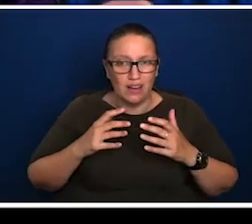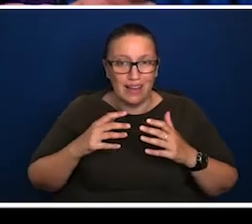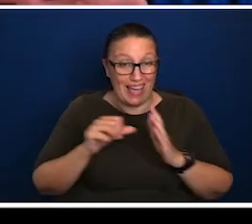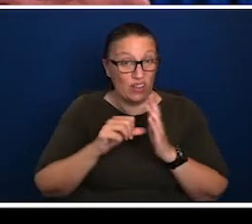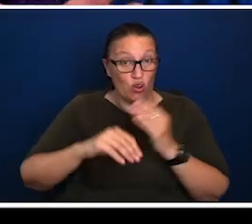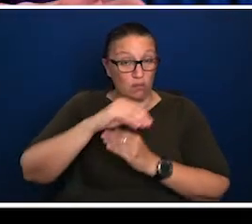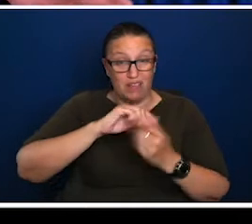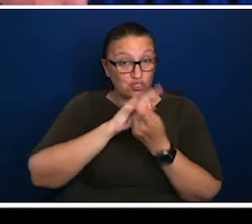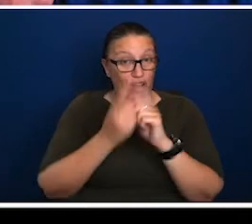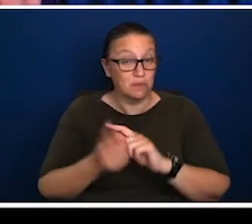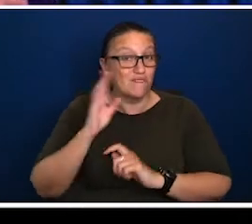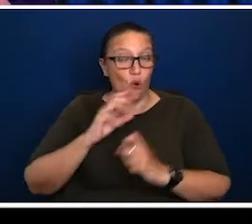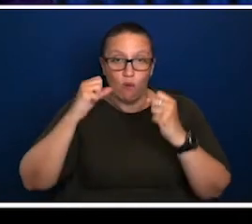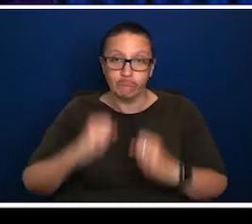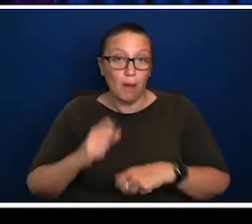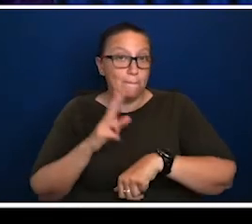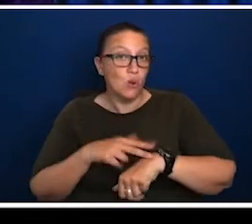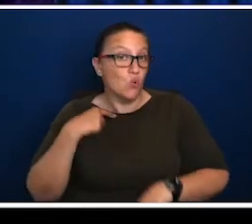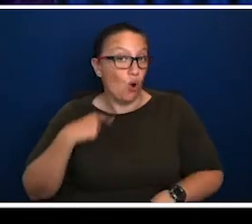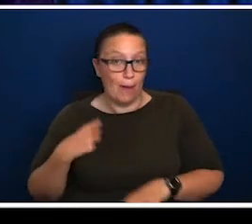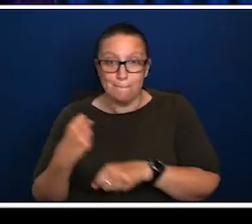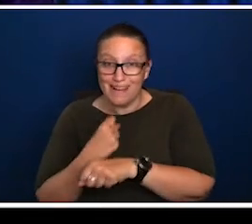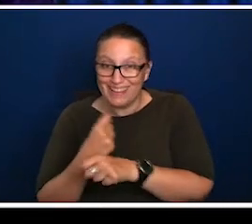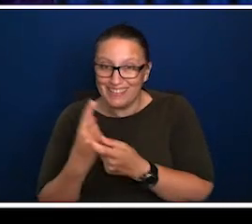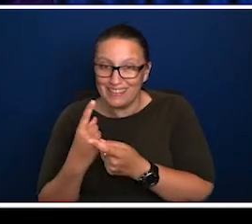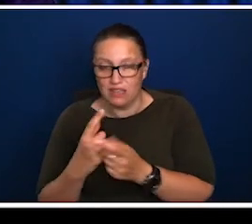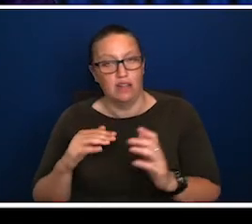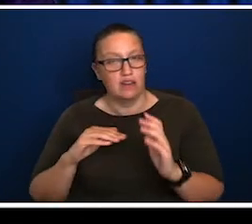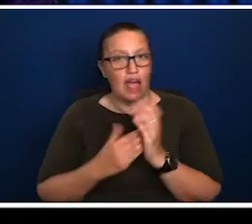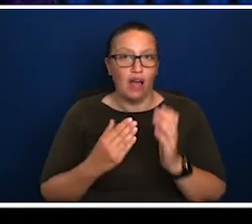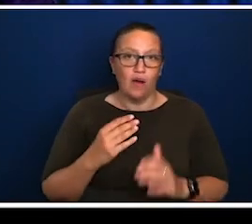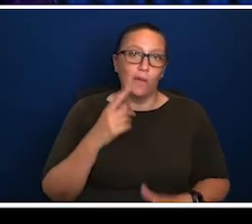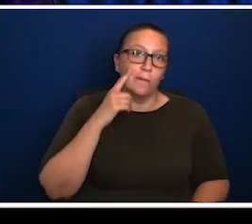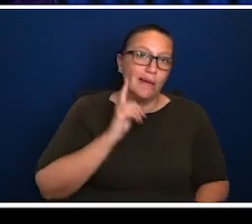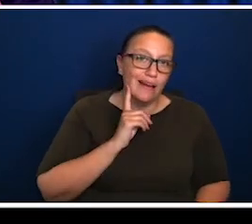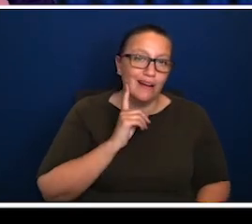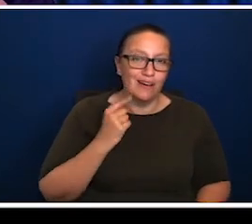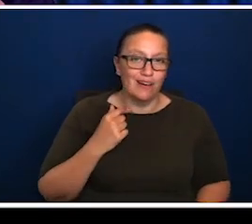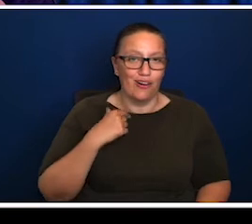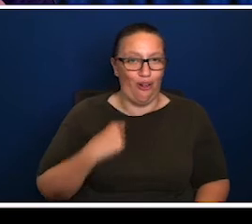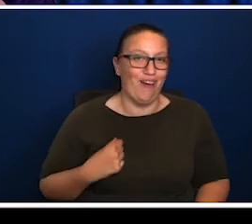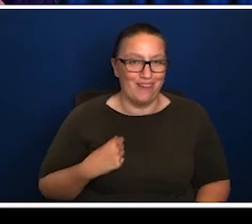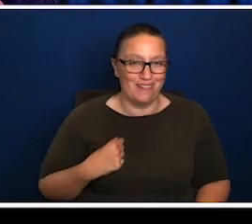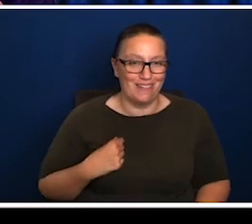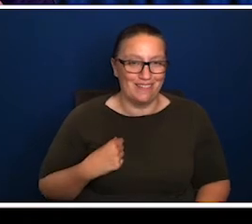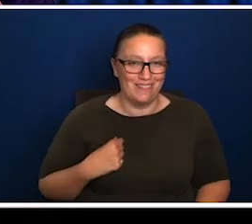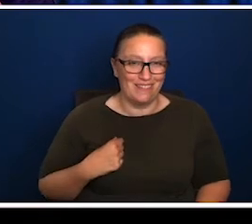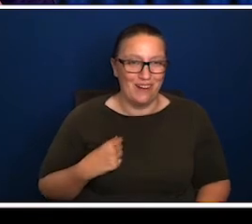from a blue collar in a manufacturing base to a services base with a larger share of the workforce now in so-called pink collar